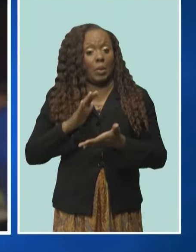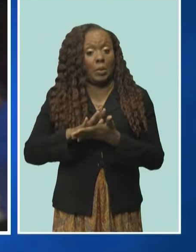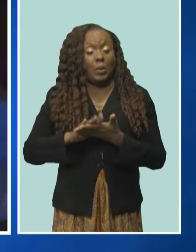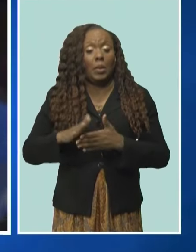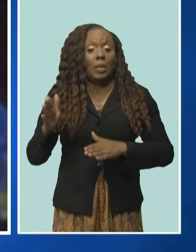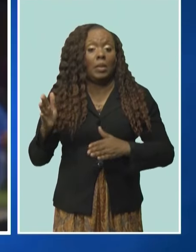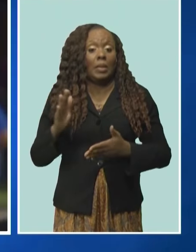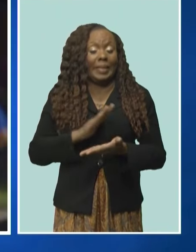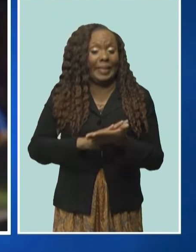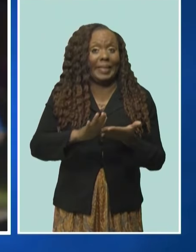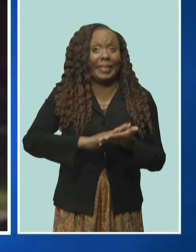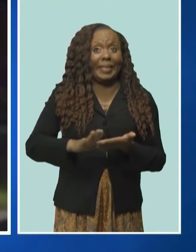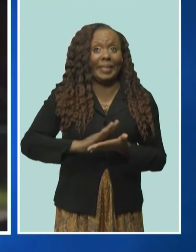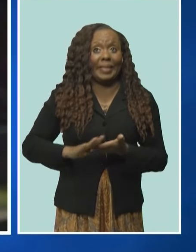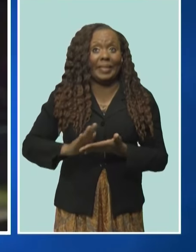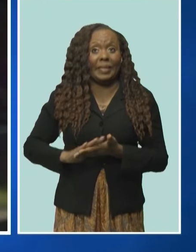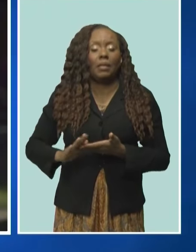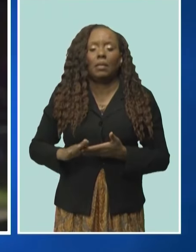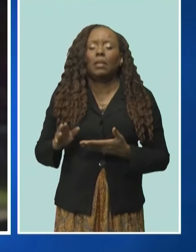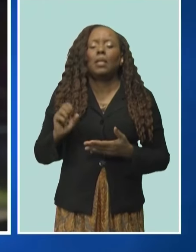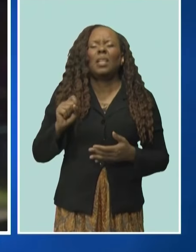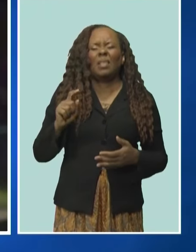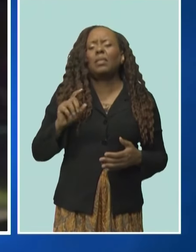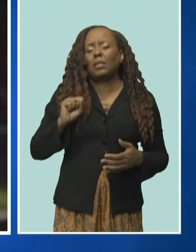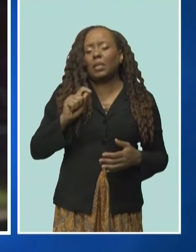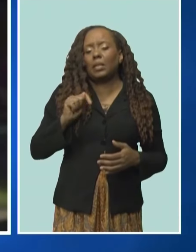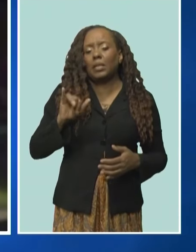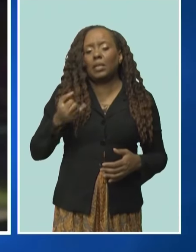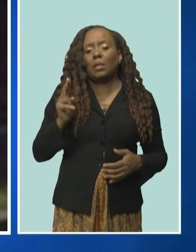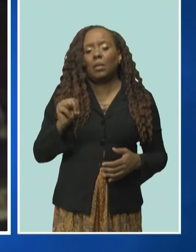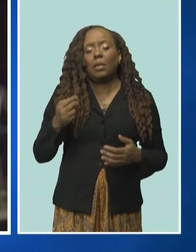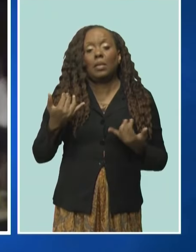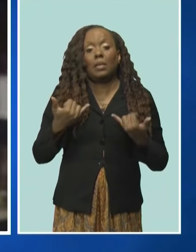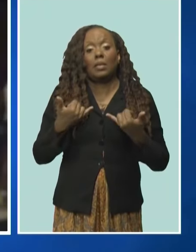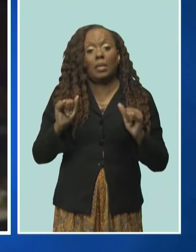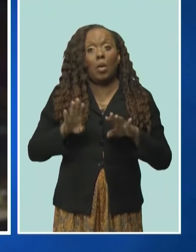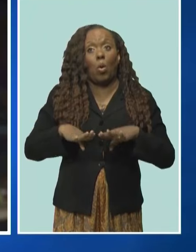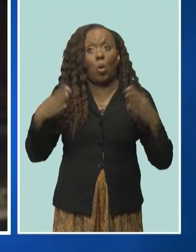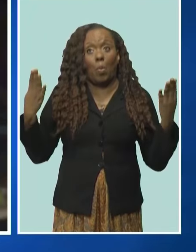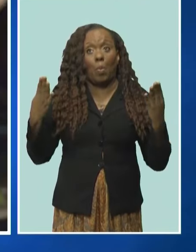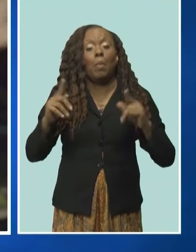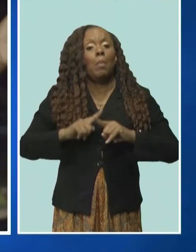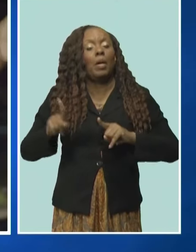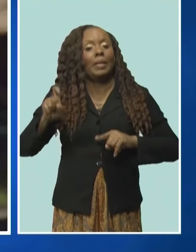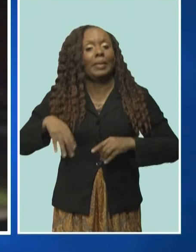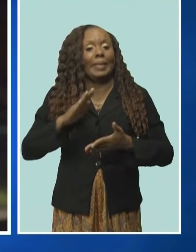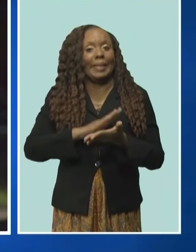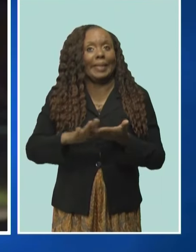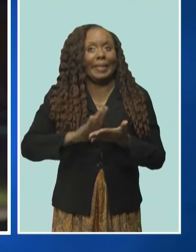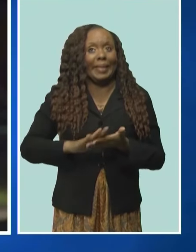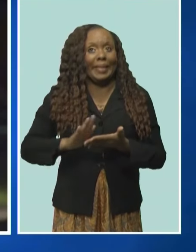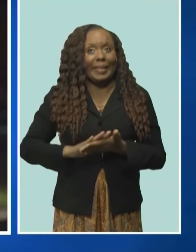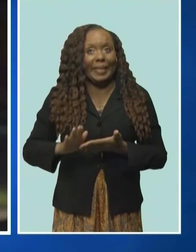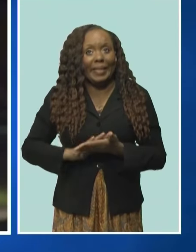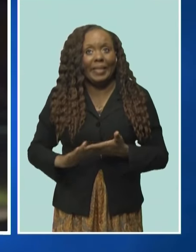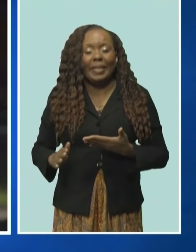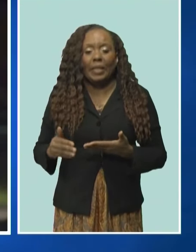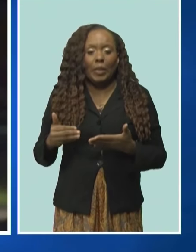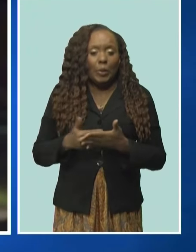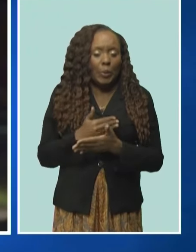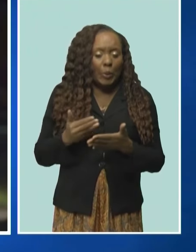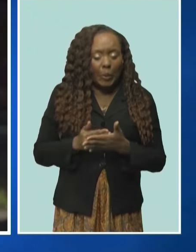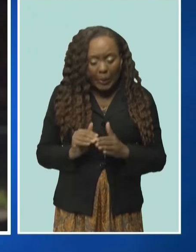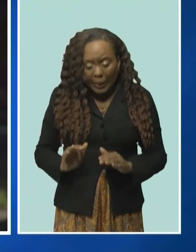come back because we have babies going into September term, and the parents are going be hustling to get the new babies out of October.